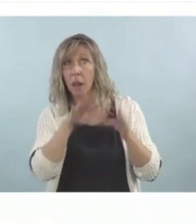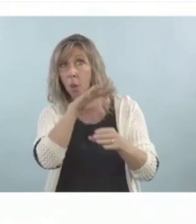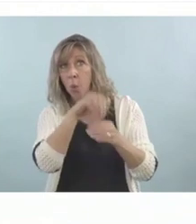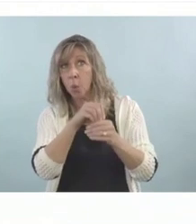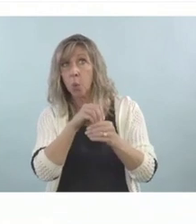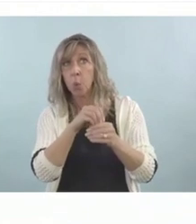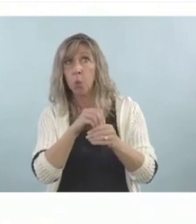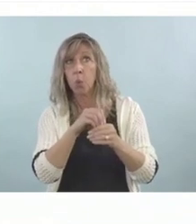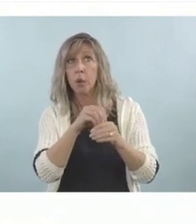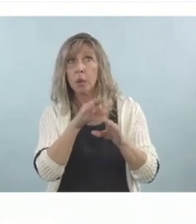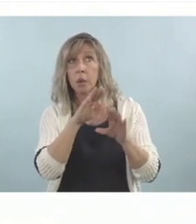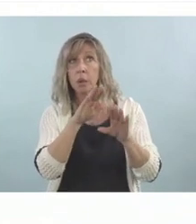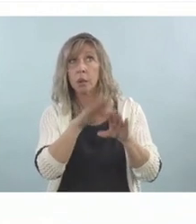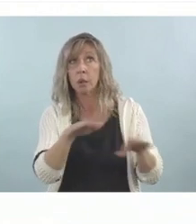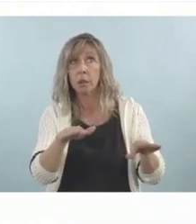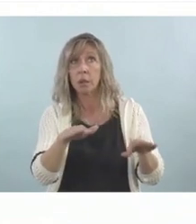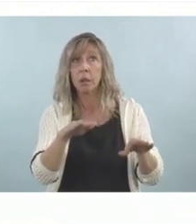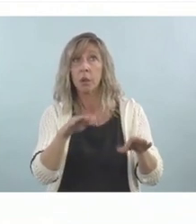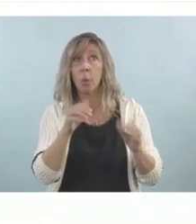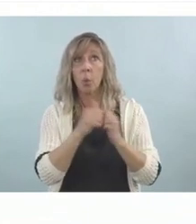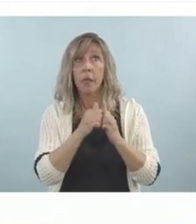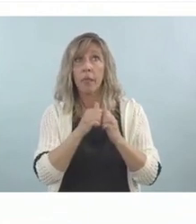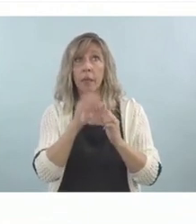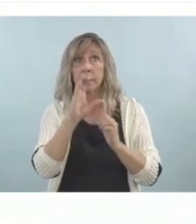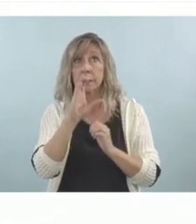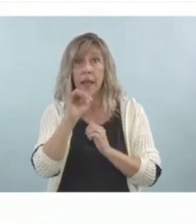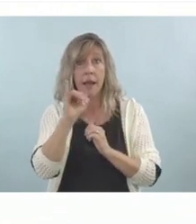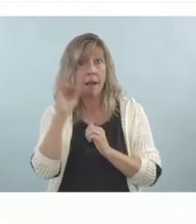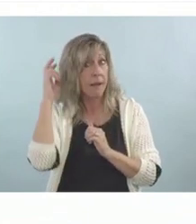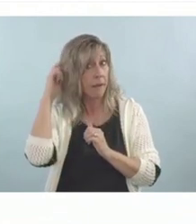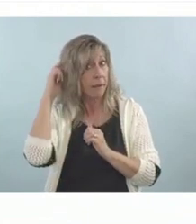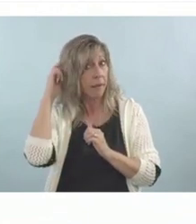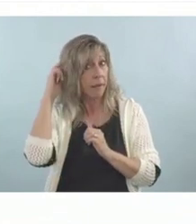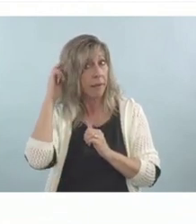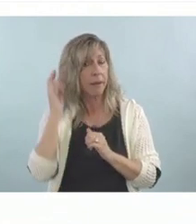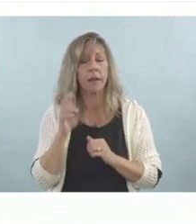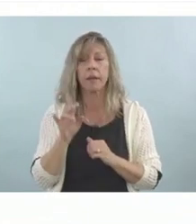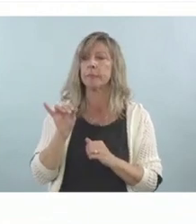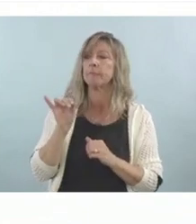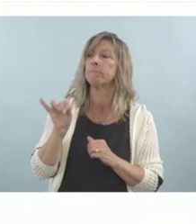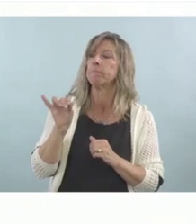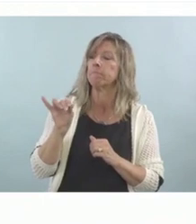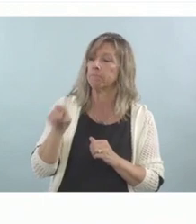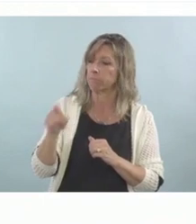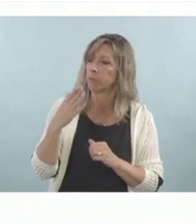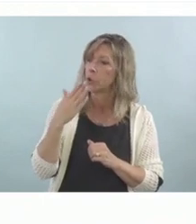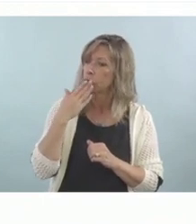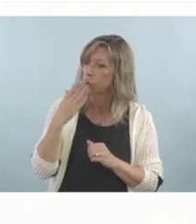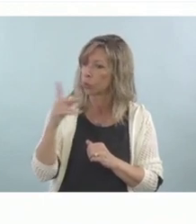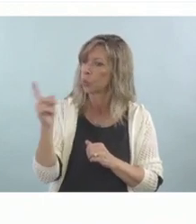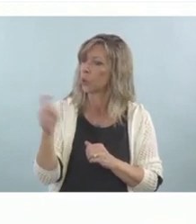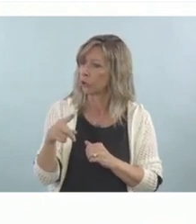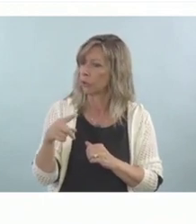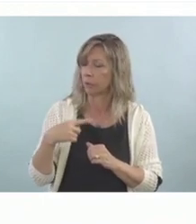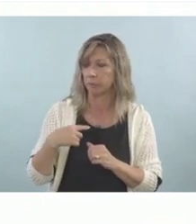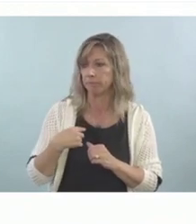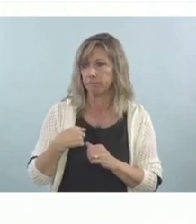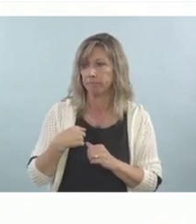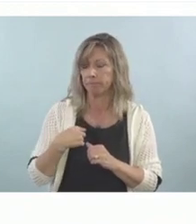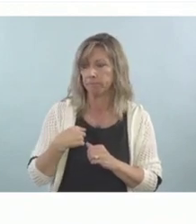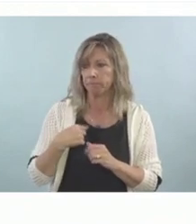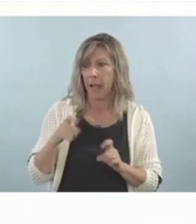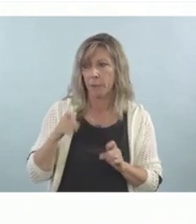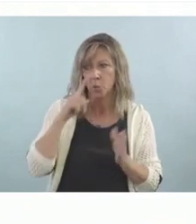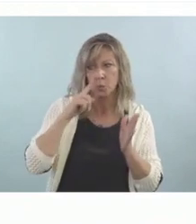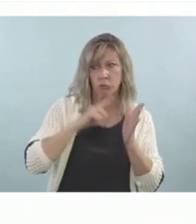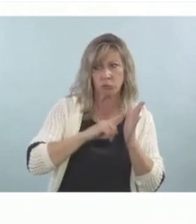I'll have to go back to my demographics. That's a good question. I don't remember if